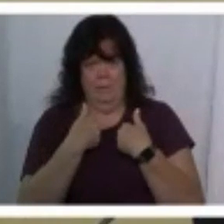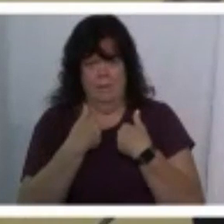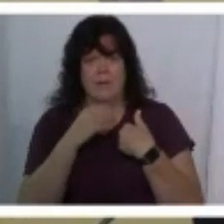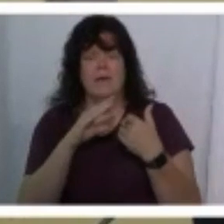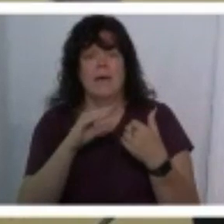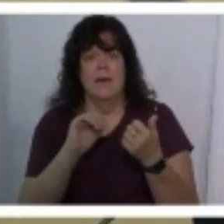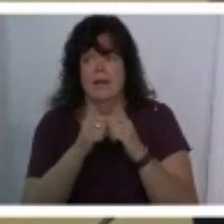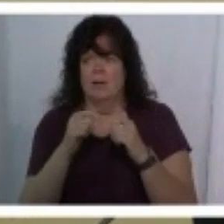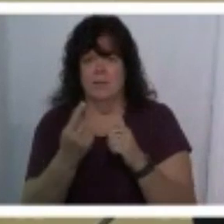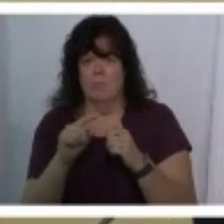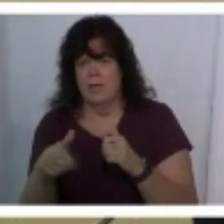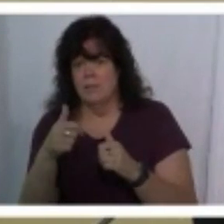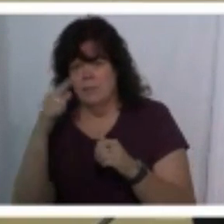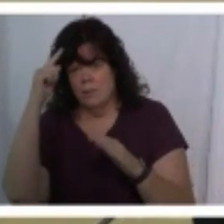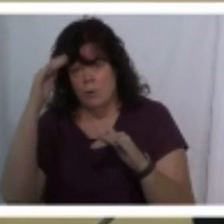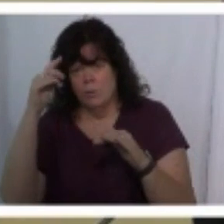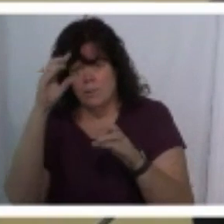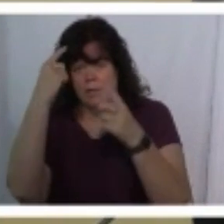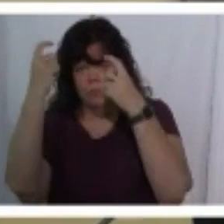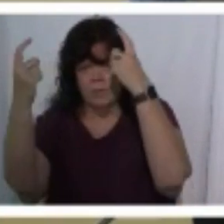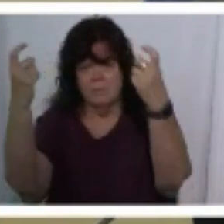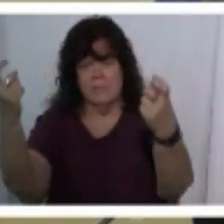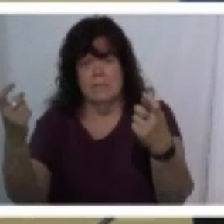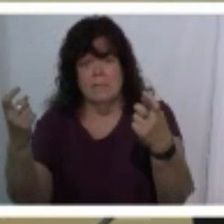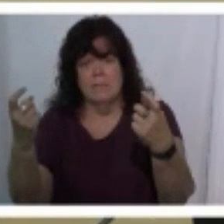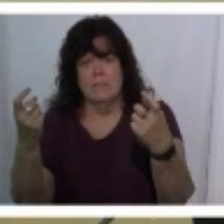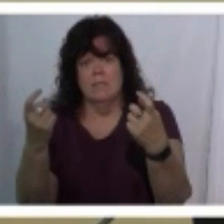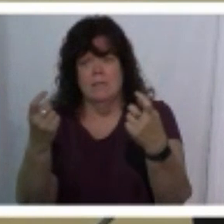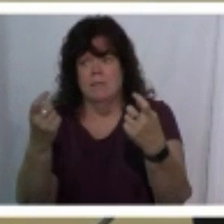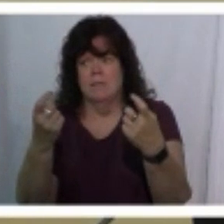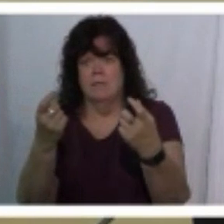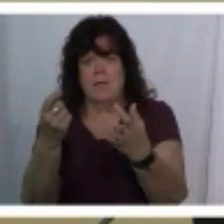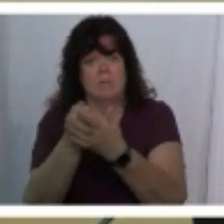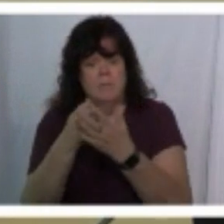and how someone else's hopes and dreams got me here